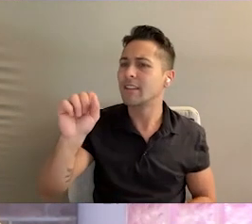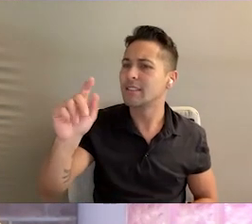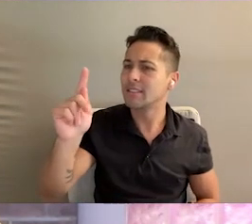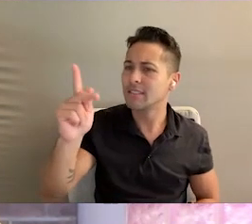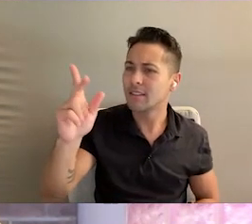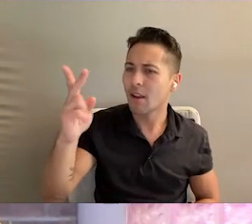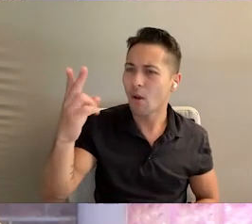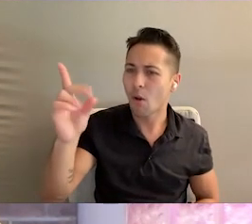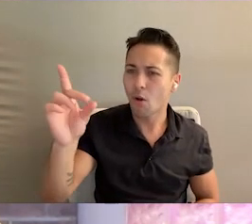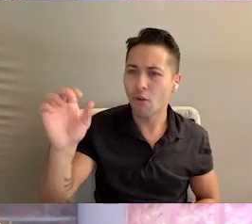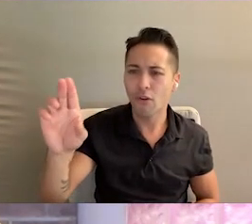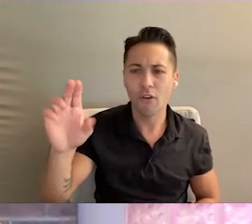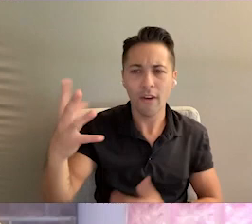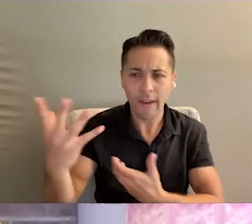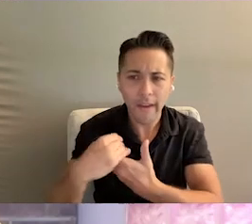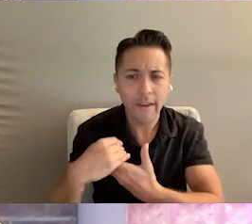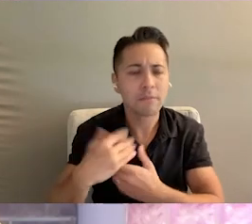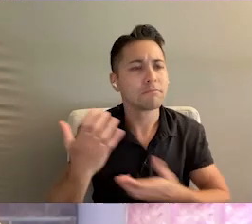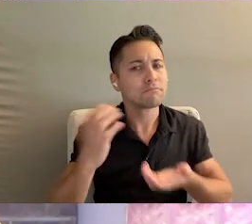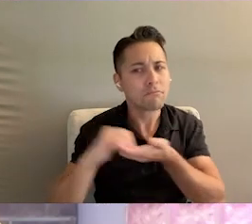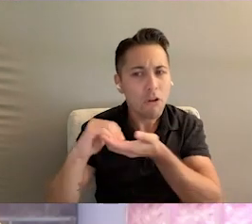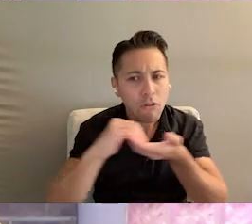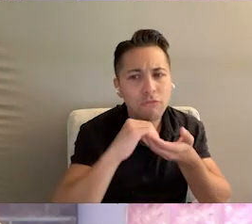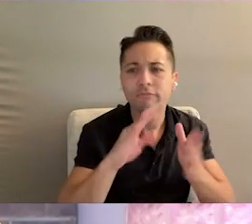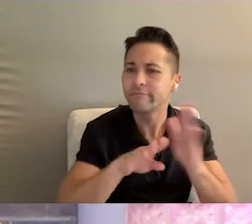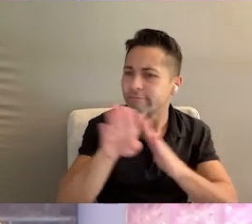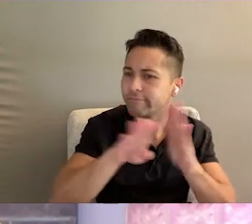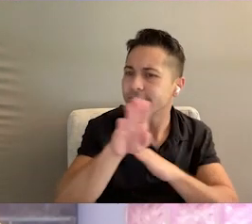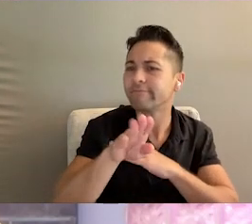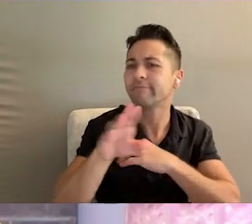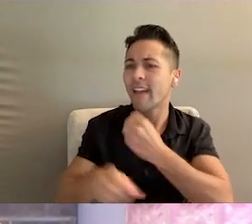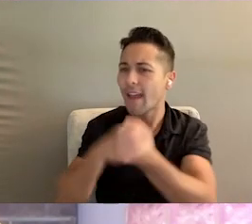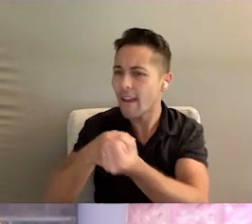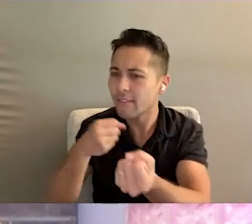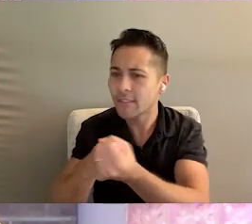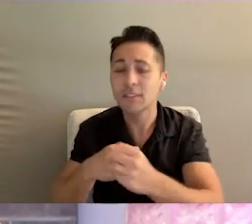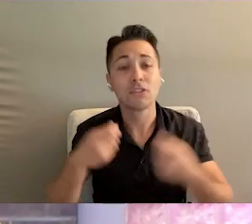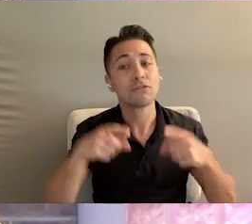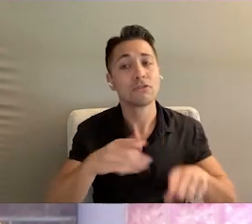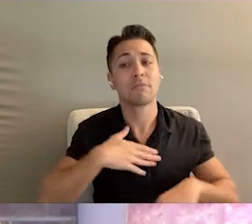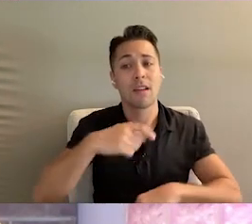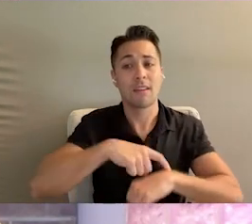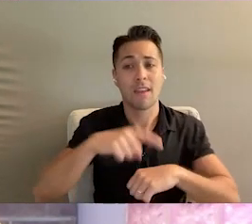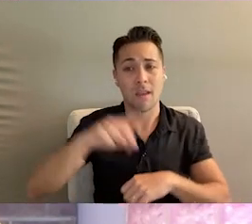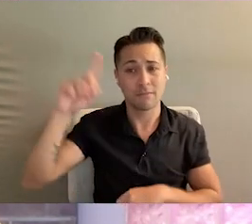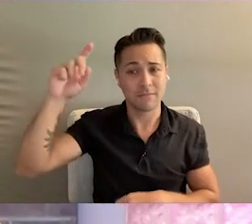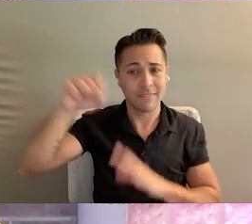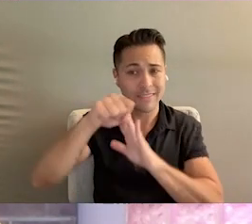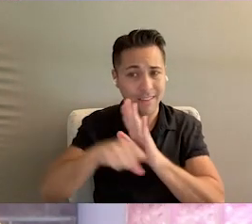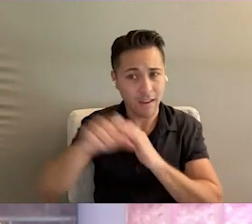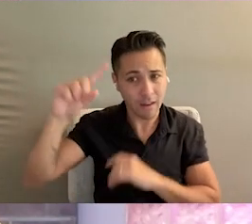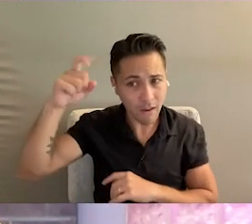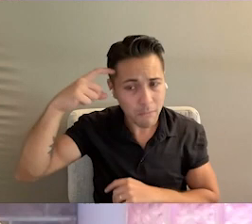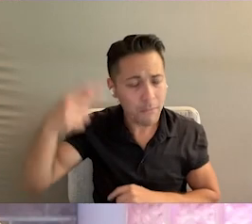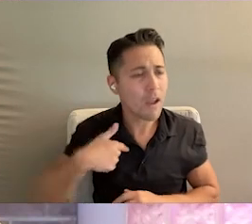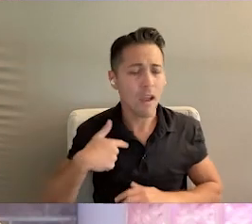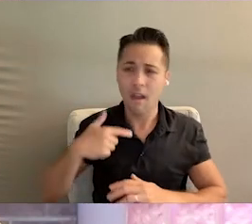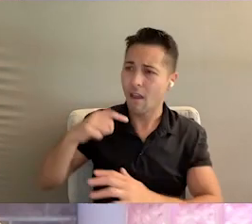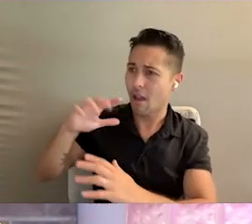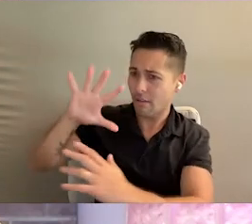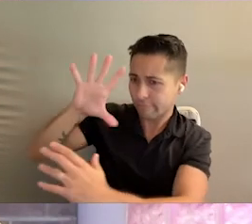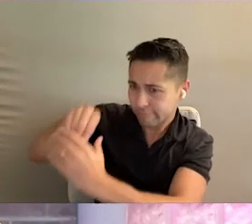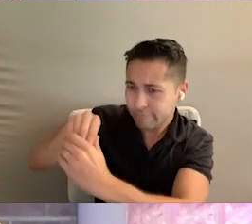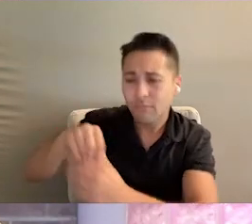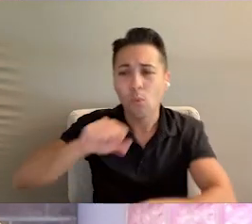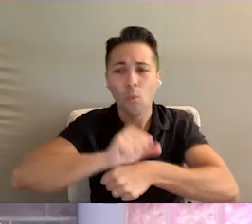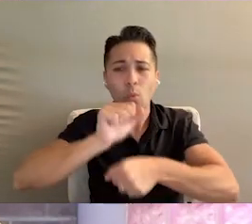stakeholder engagement, partnership development, and advocacy. During my time in state government, I've served in the policy areas of general